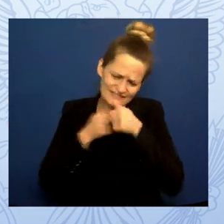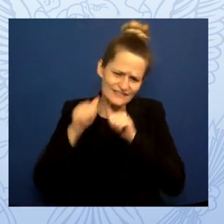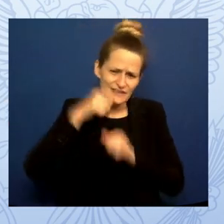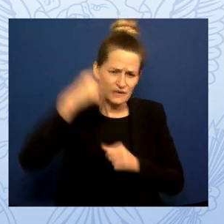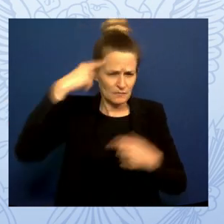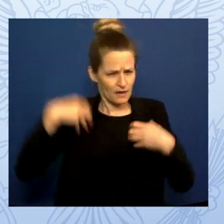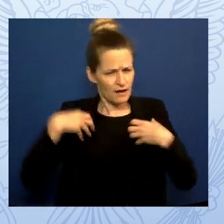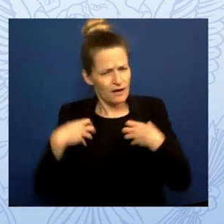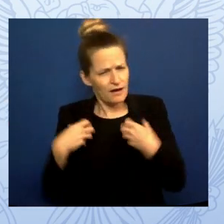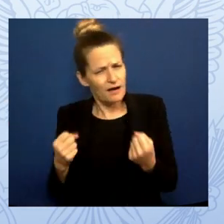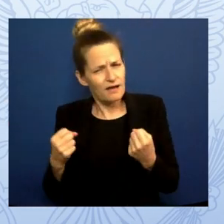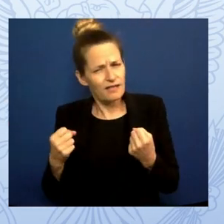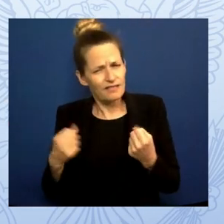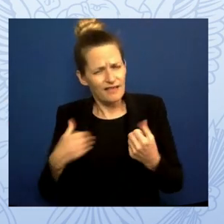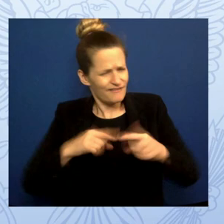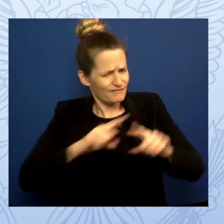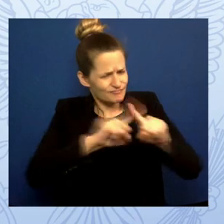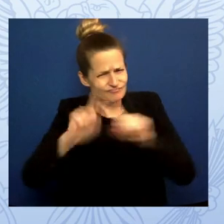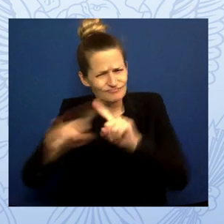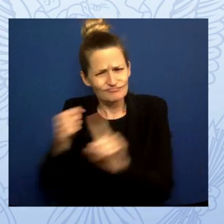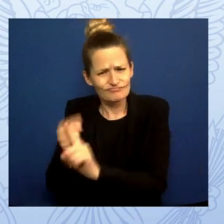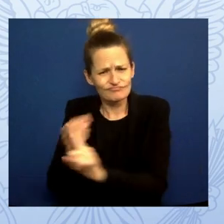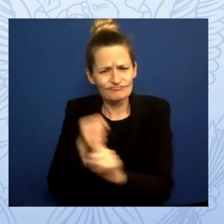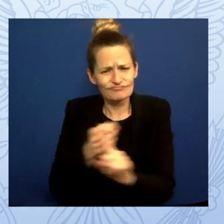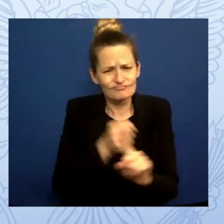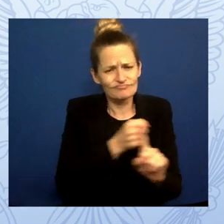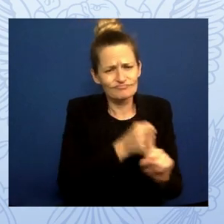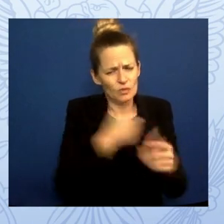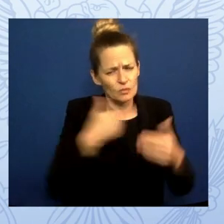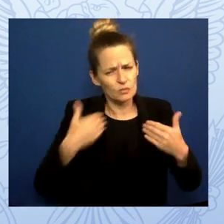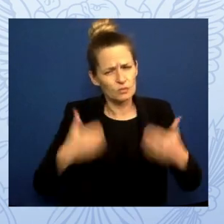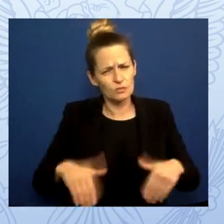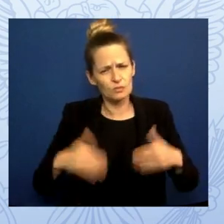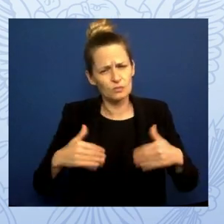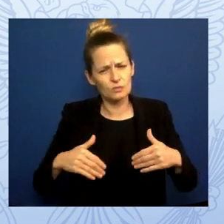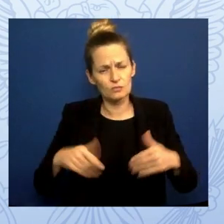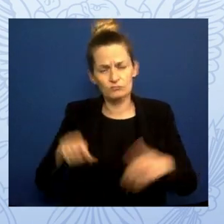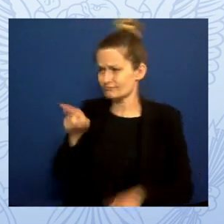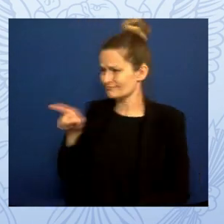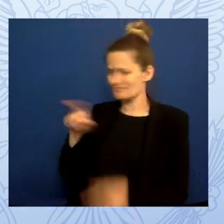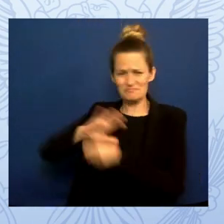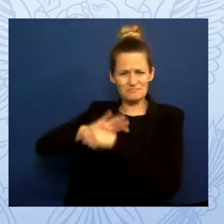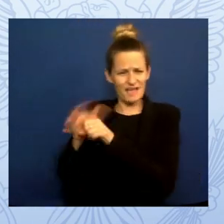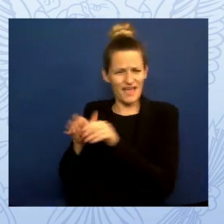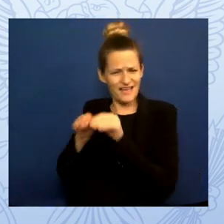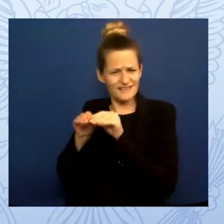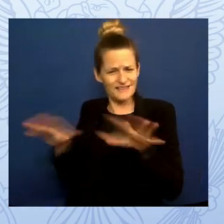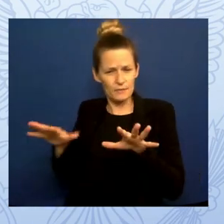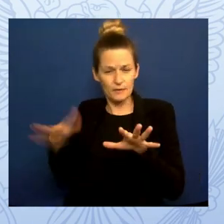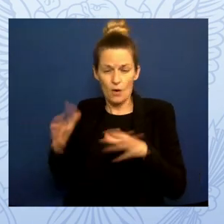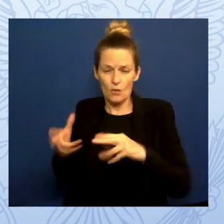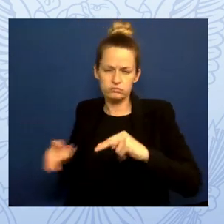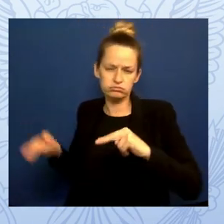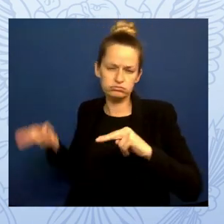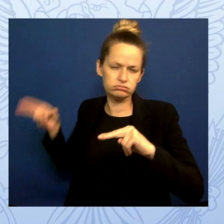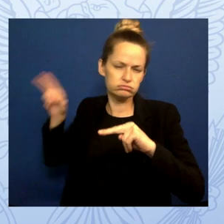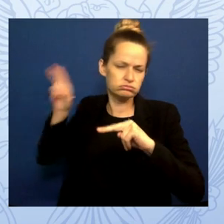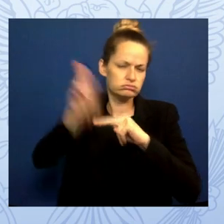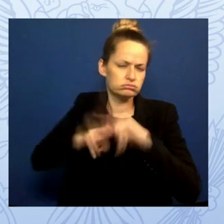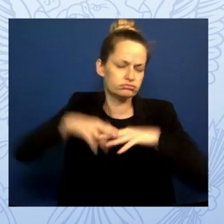the pandemic has made it so much worse. The isolation, the anxiety,